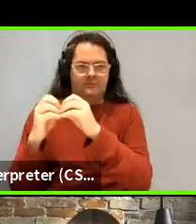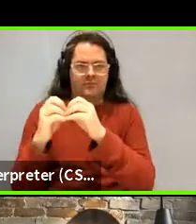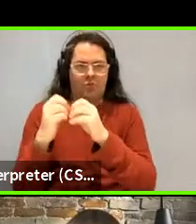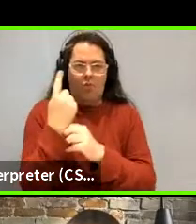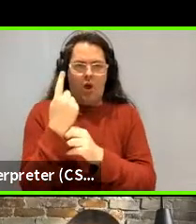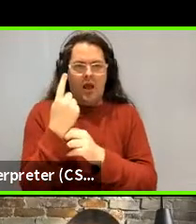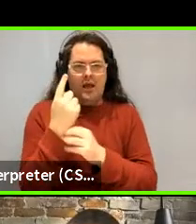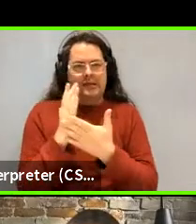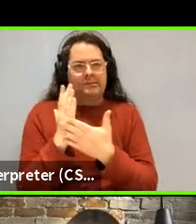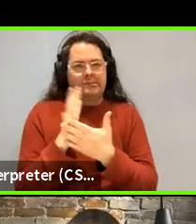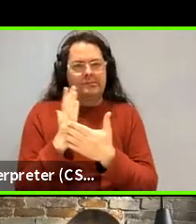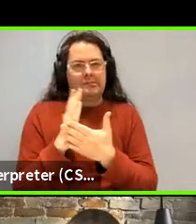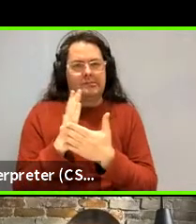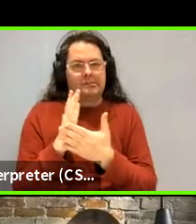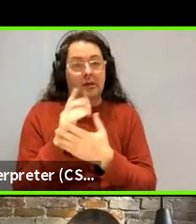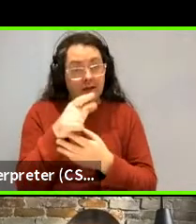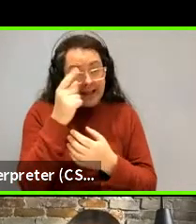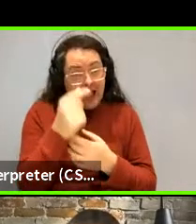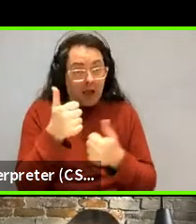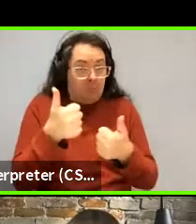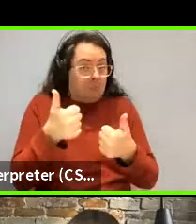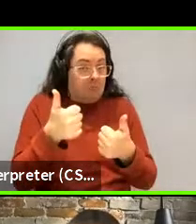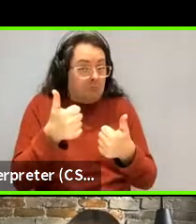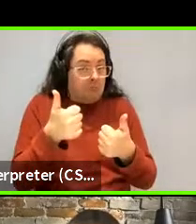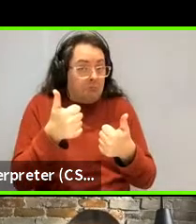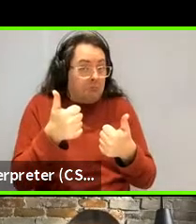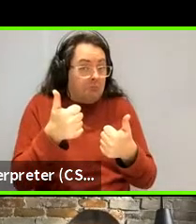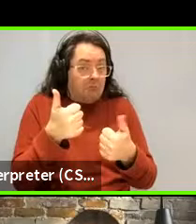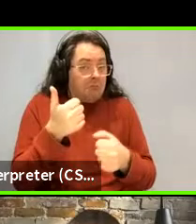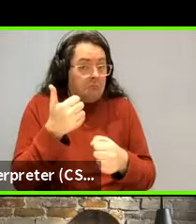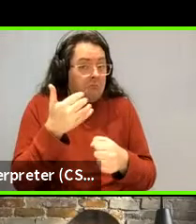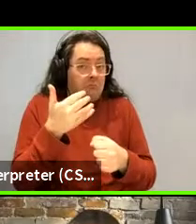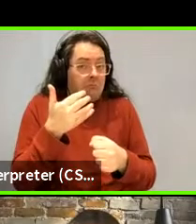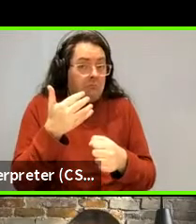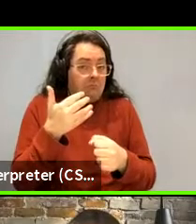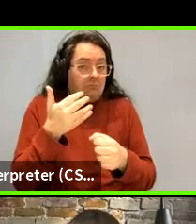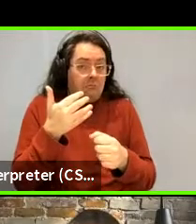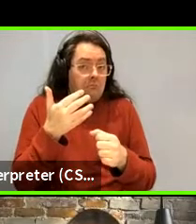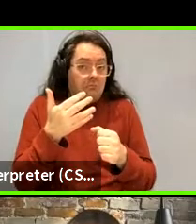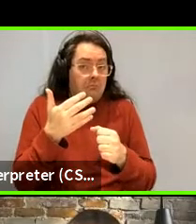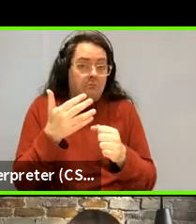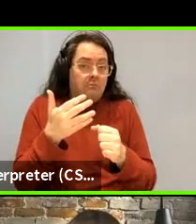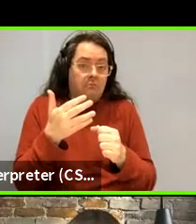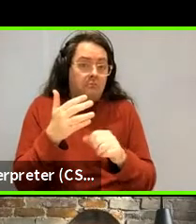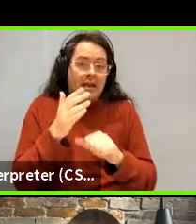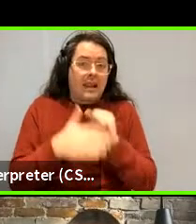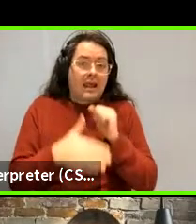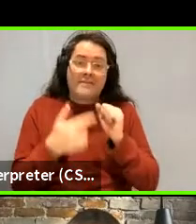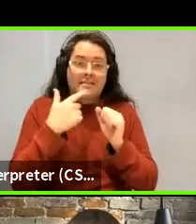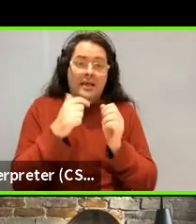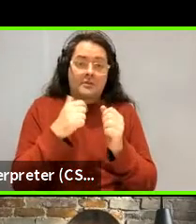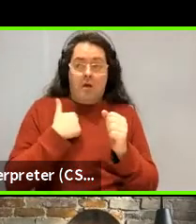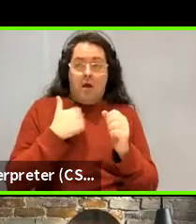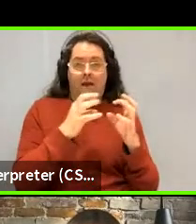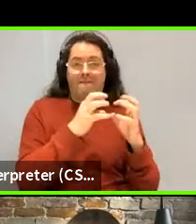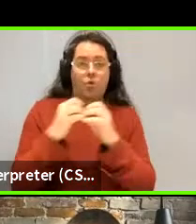if you can. Um, I, we am, I'm not making any claim here, uh, for having the right formulas. You know, you know, as I